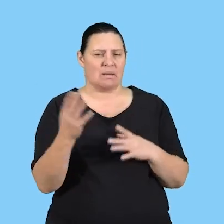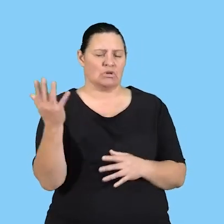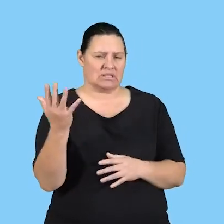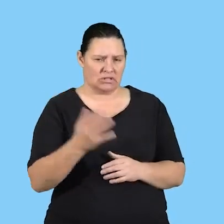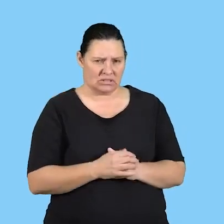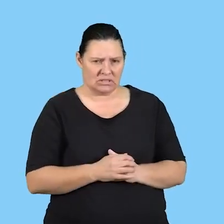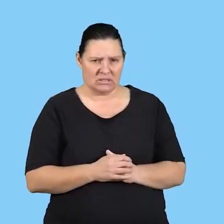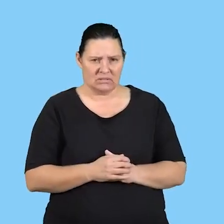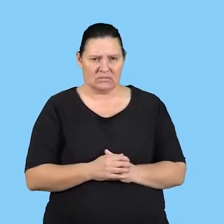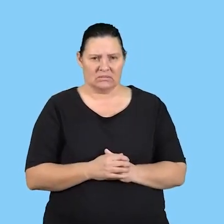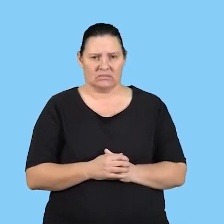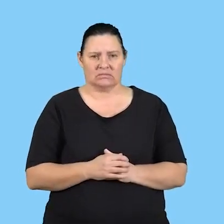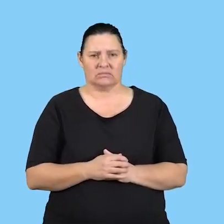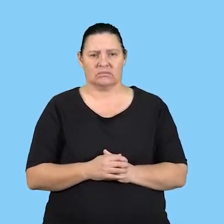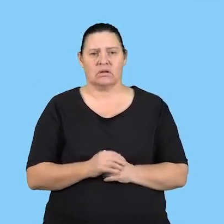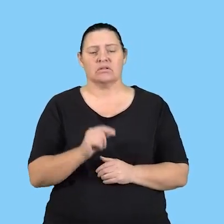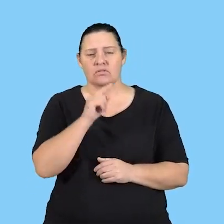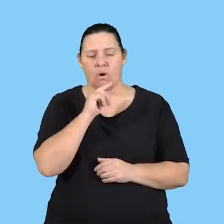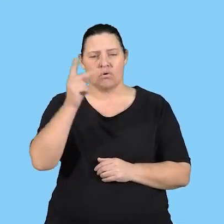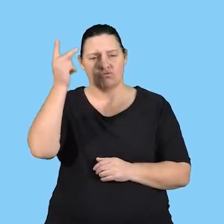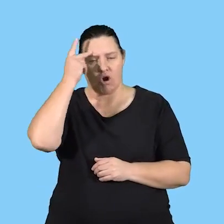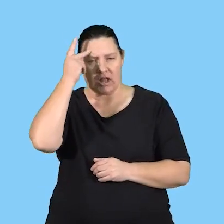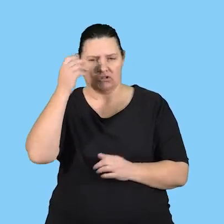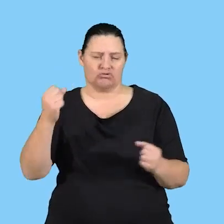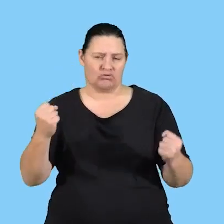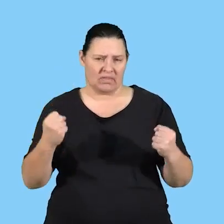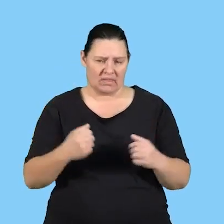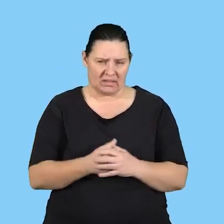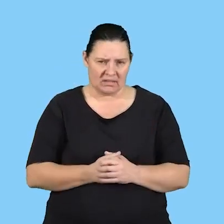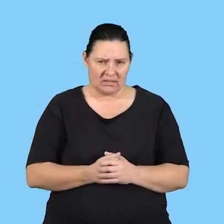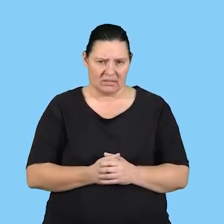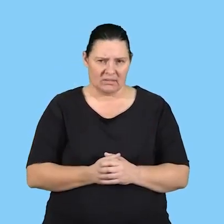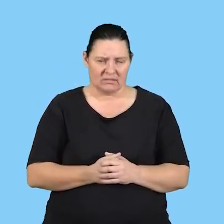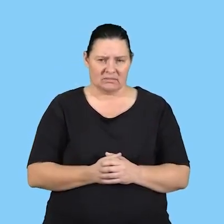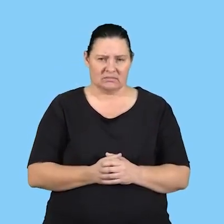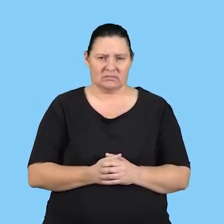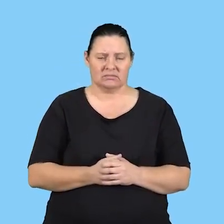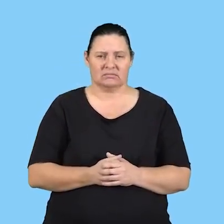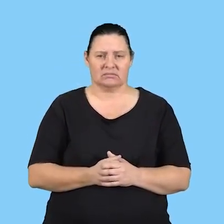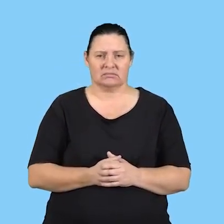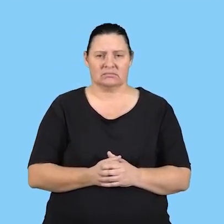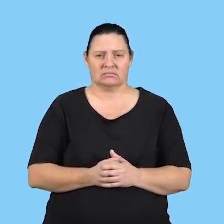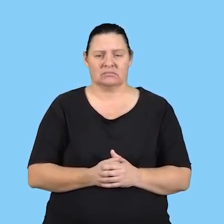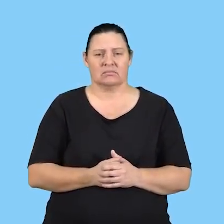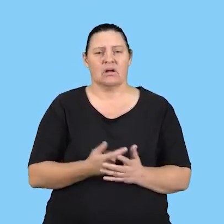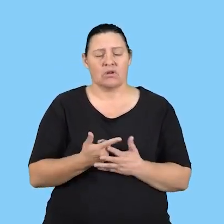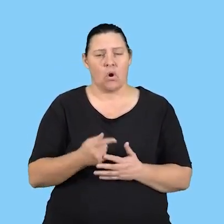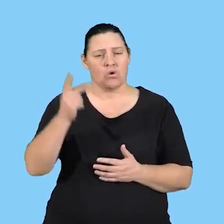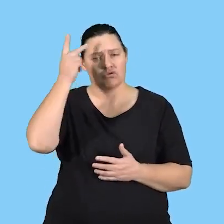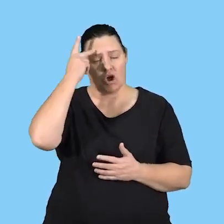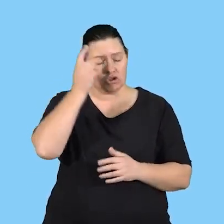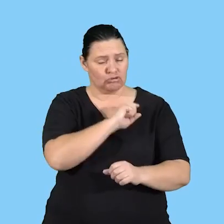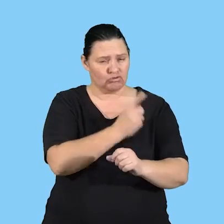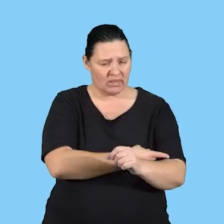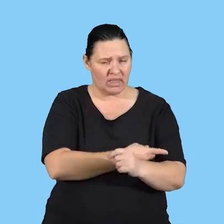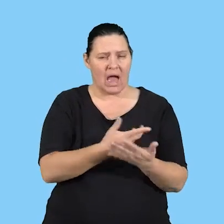is that we will go according to knowledge strands. So I'm going to present and how a knowledge strand is mapped